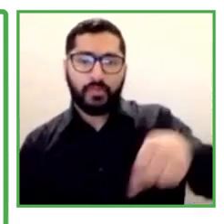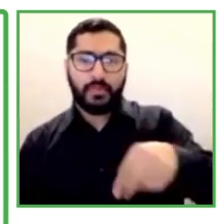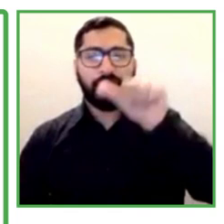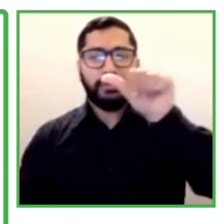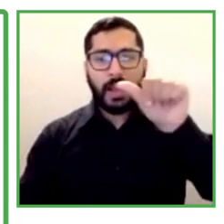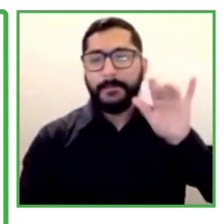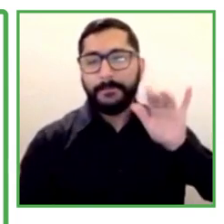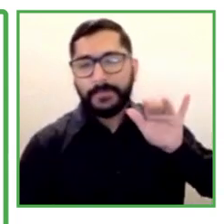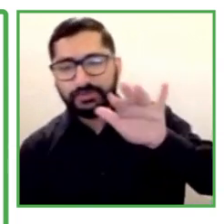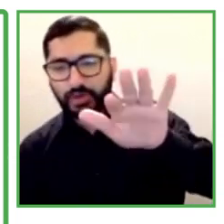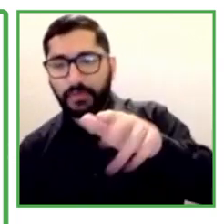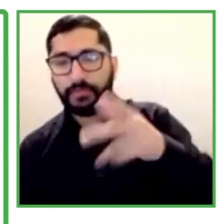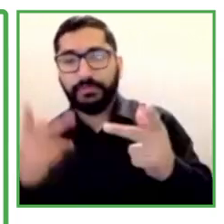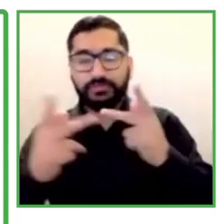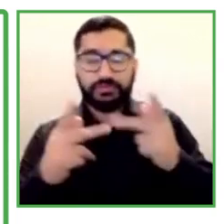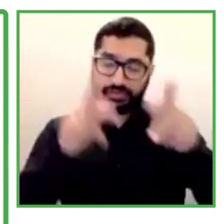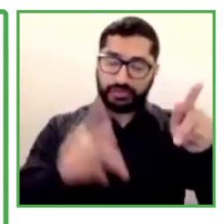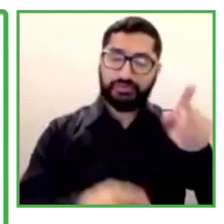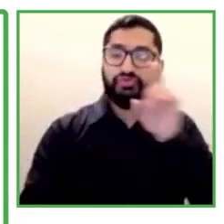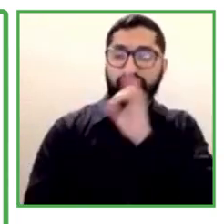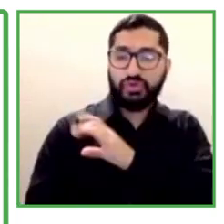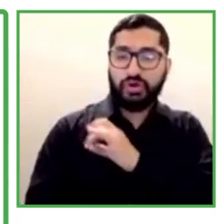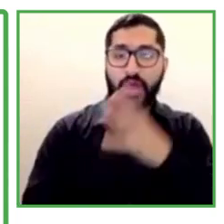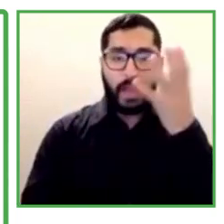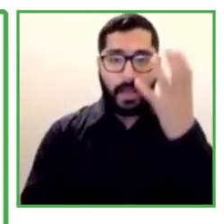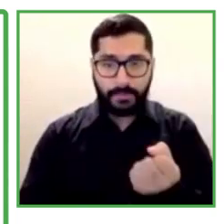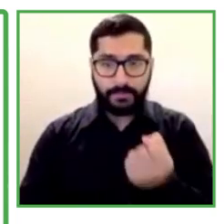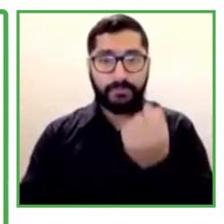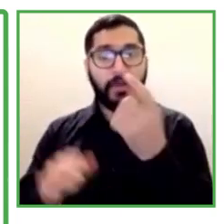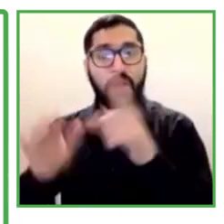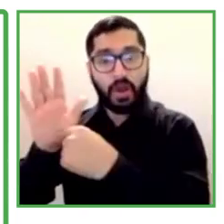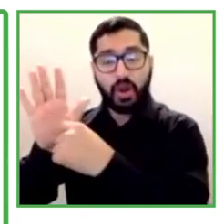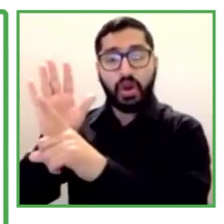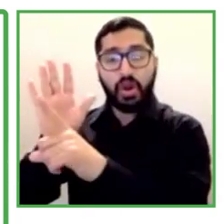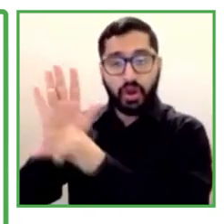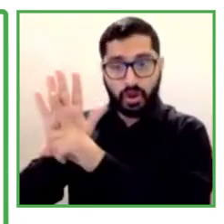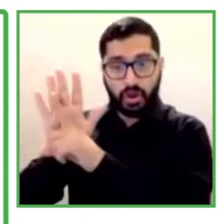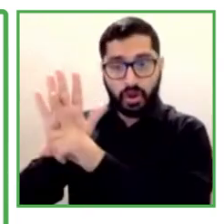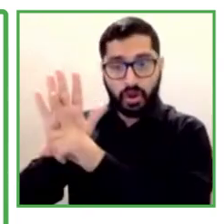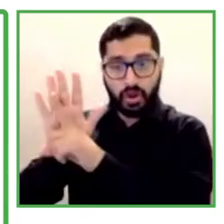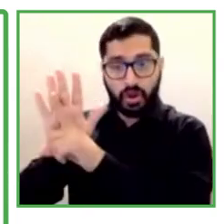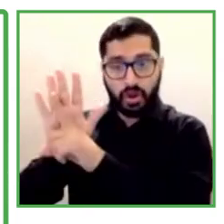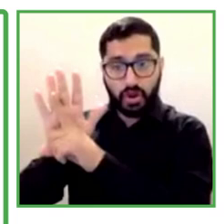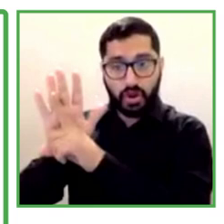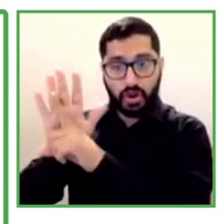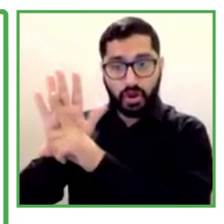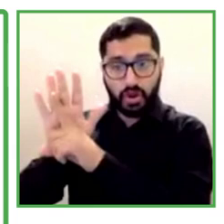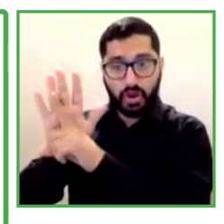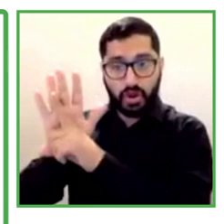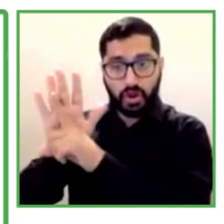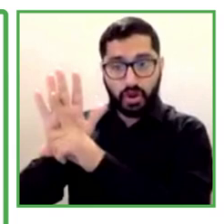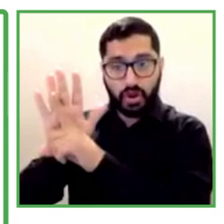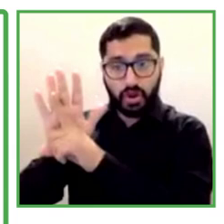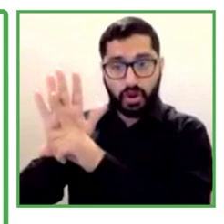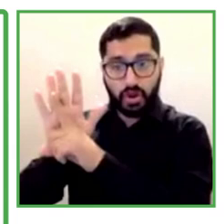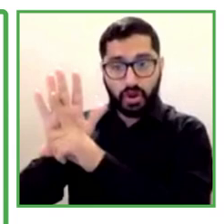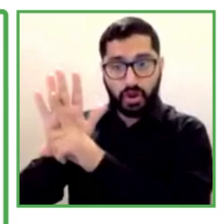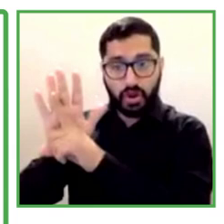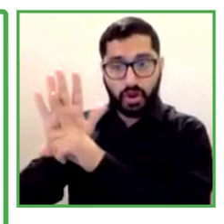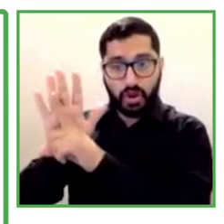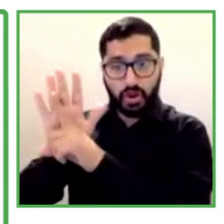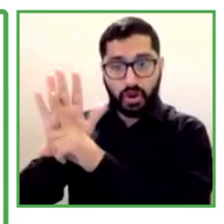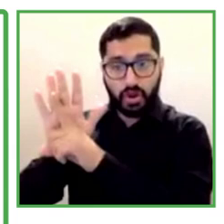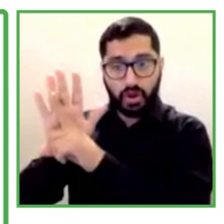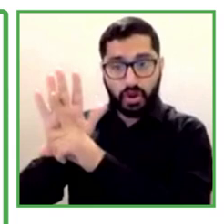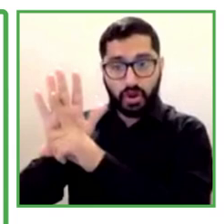we have two laws here that, in a way, talk about inclusion of people with disabilities in the companies. It's